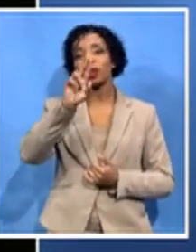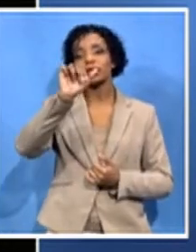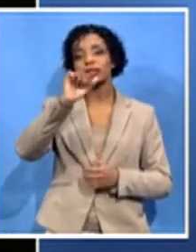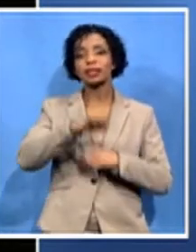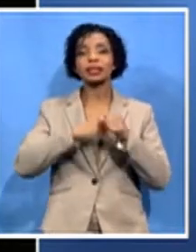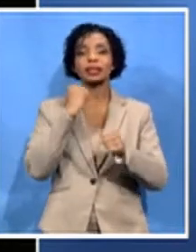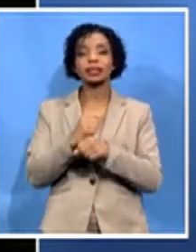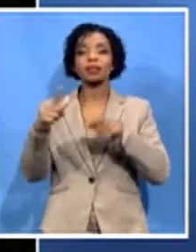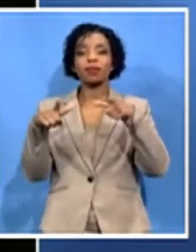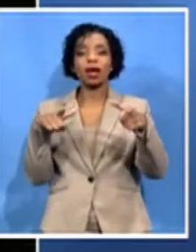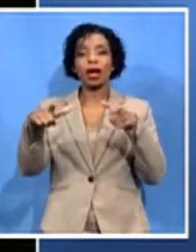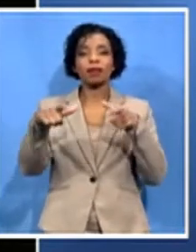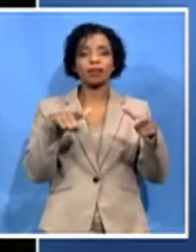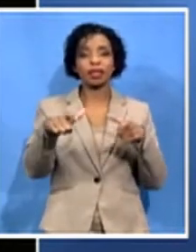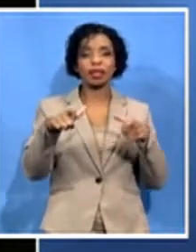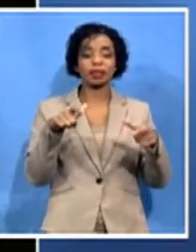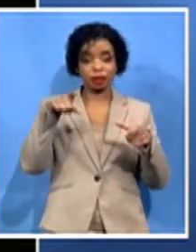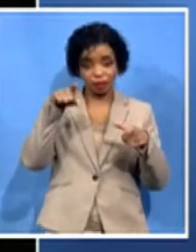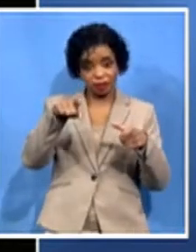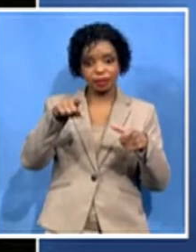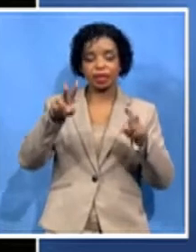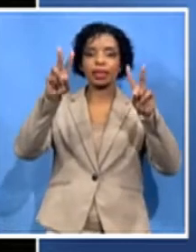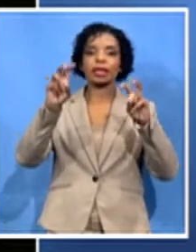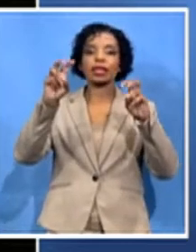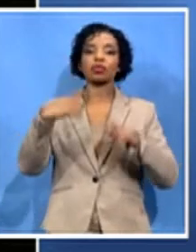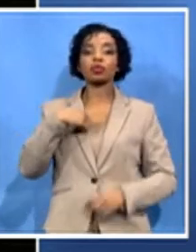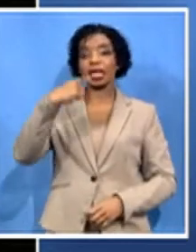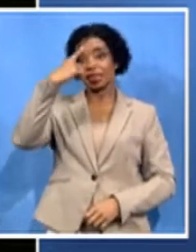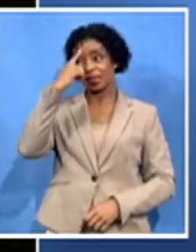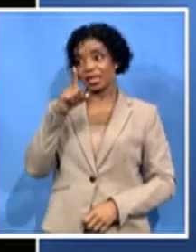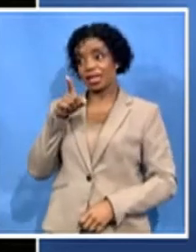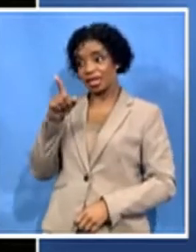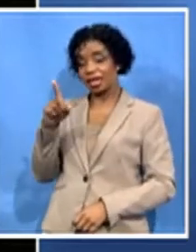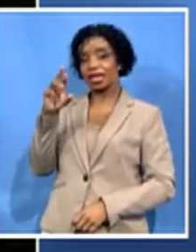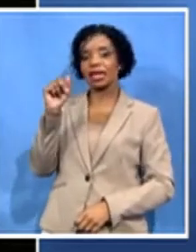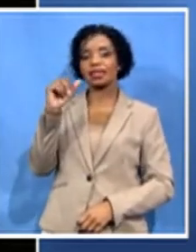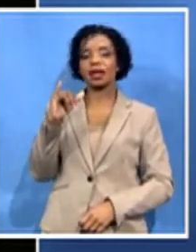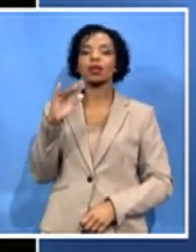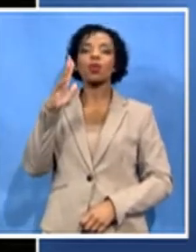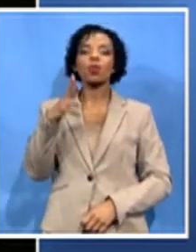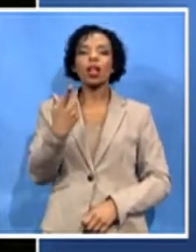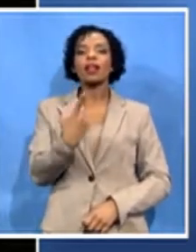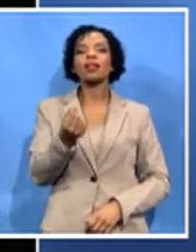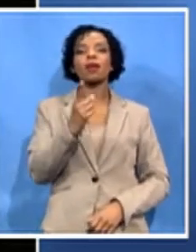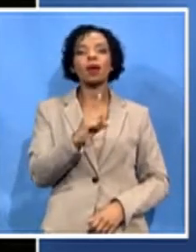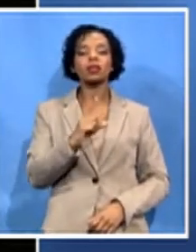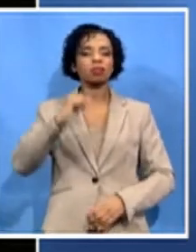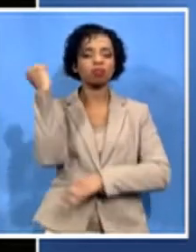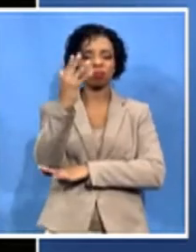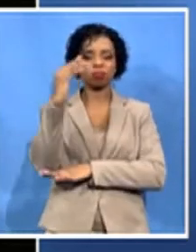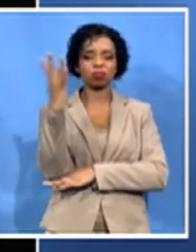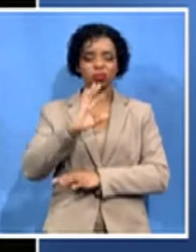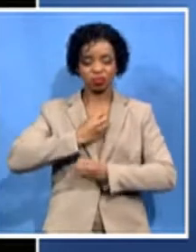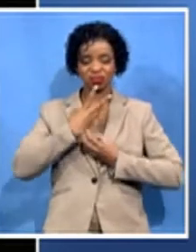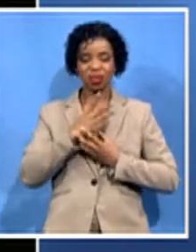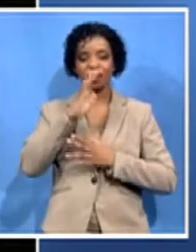that really he would be so outspoken about. He would not even waver to call those to account that have done